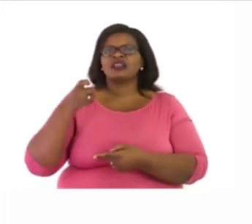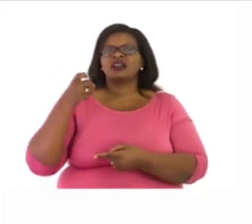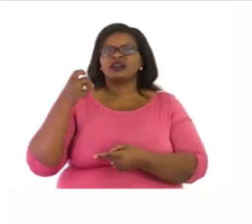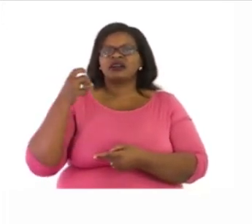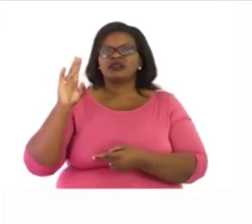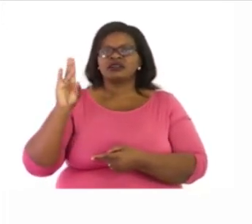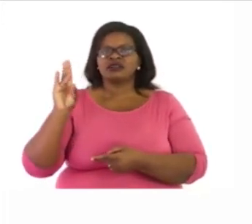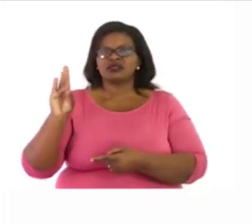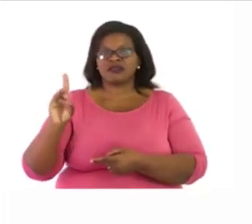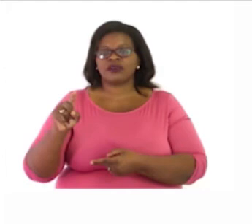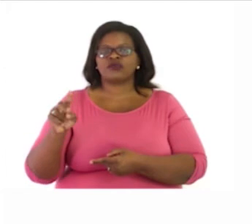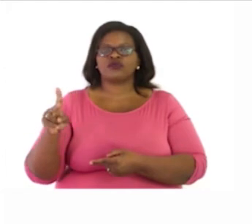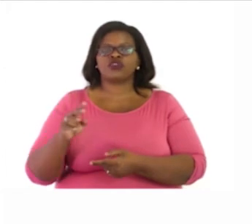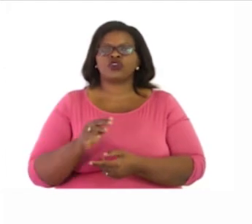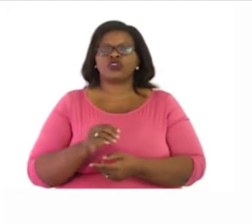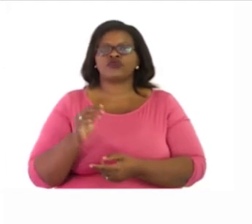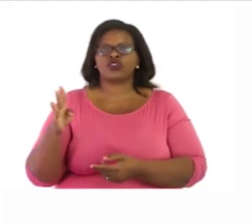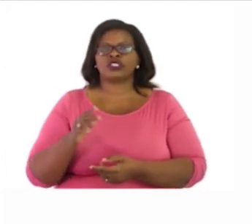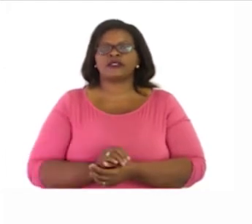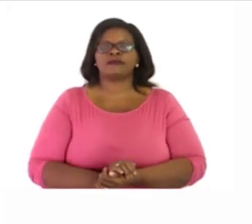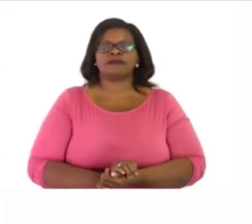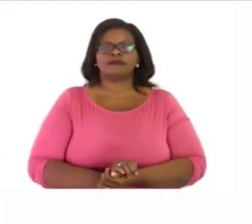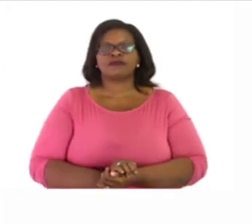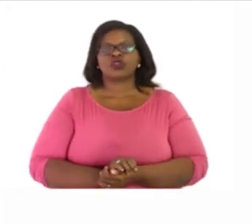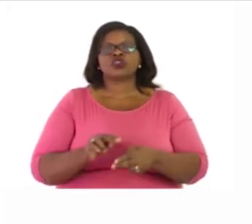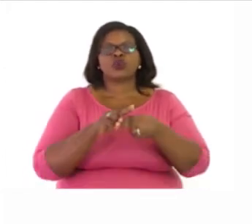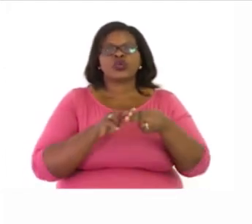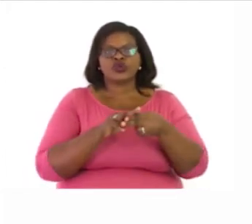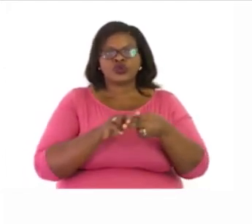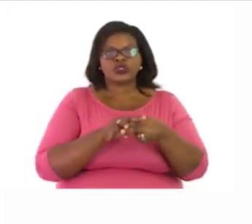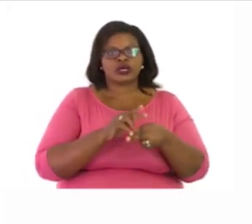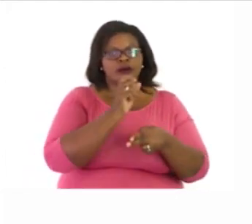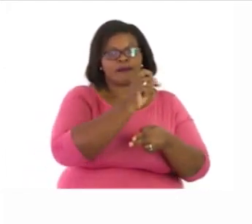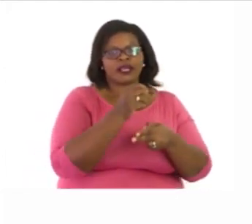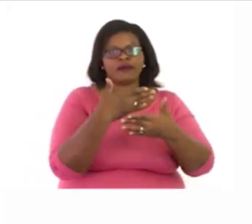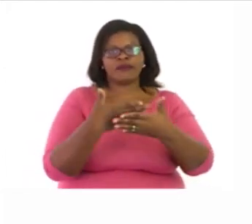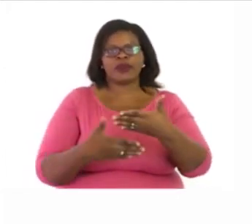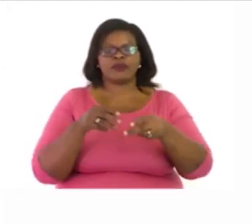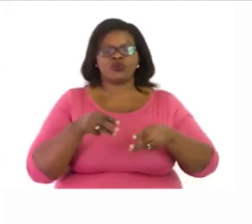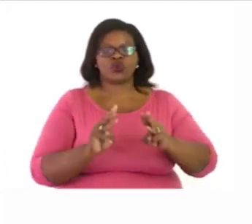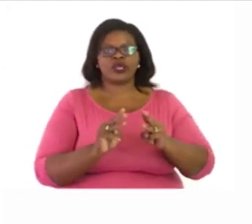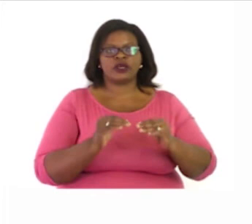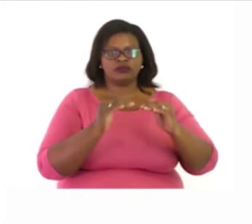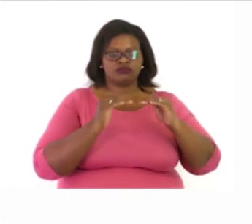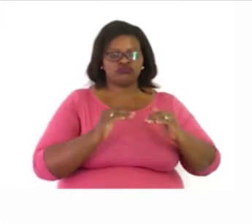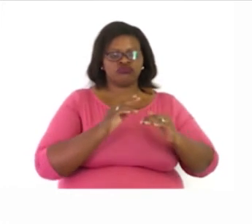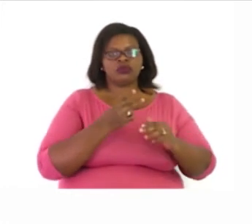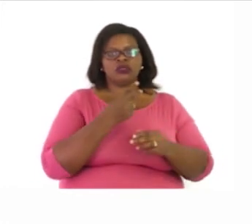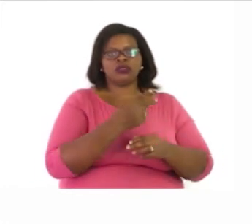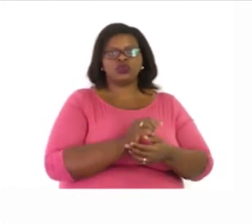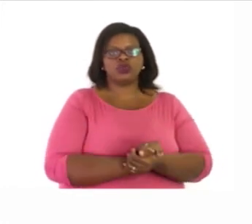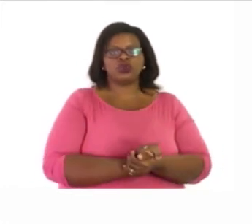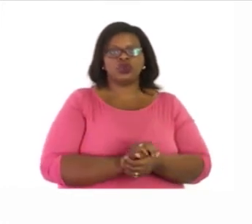So, here we apply pen and paper mode. Number 2. Use